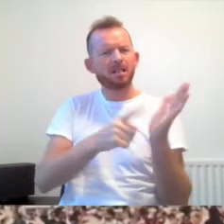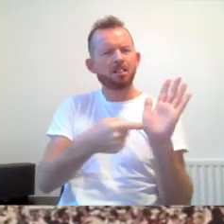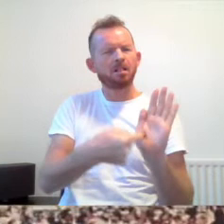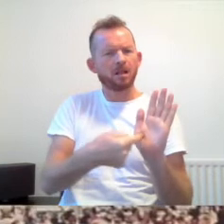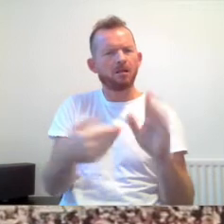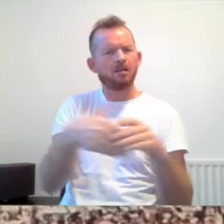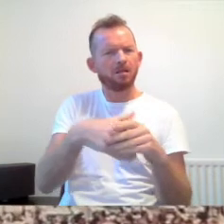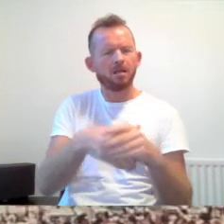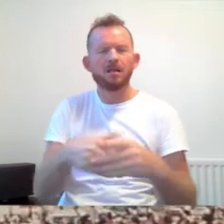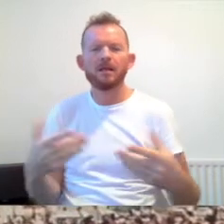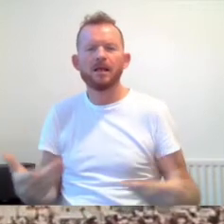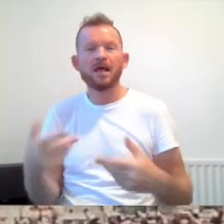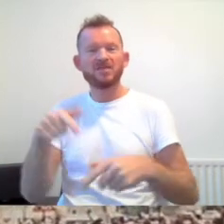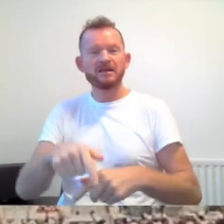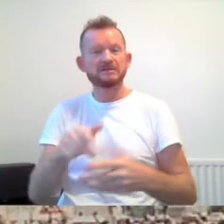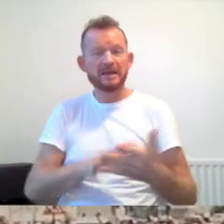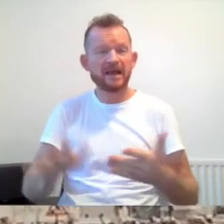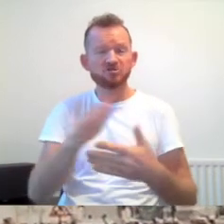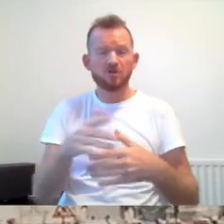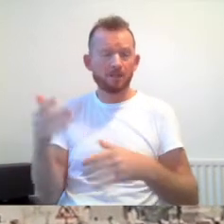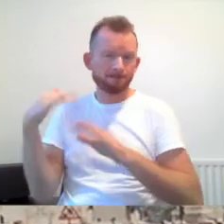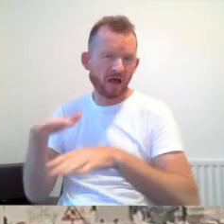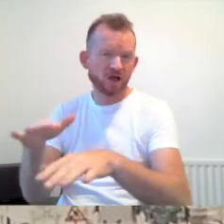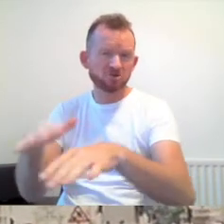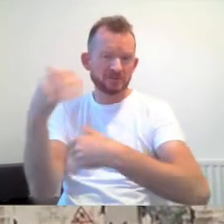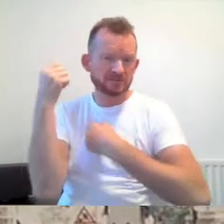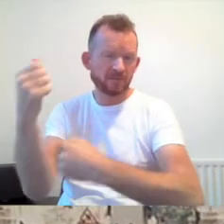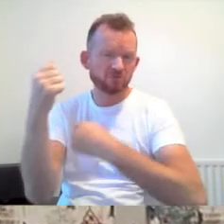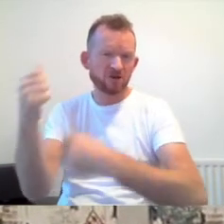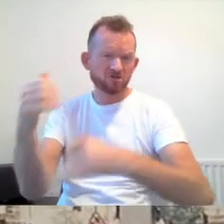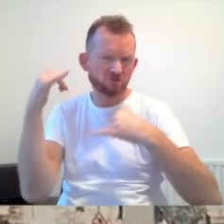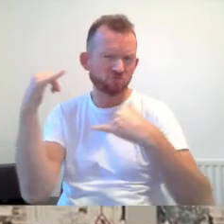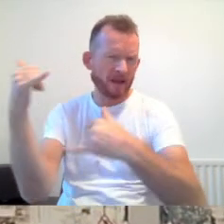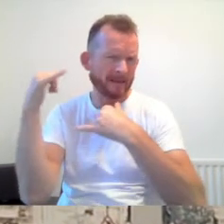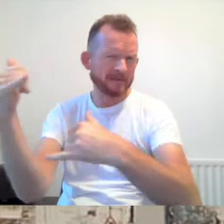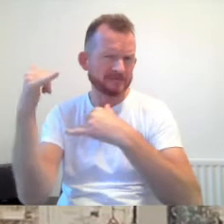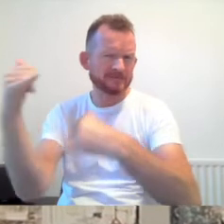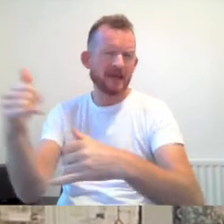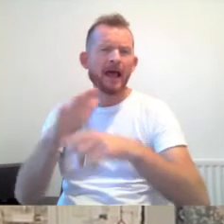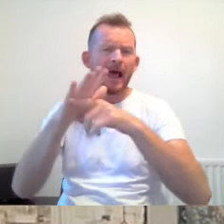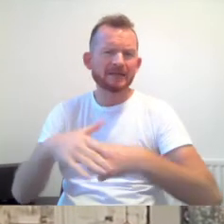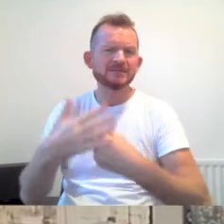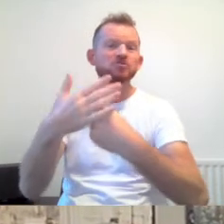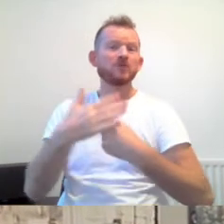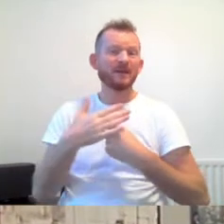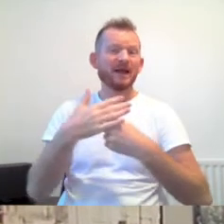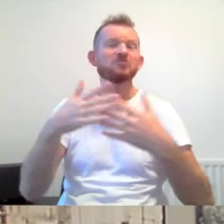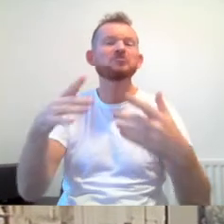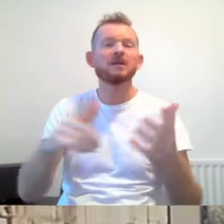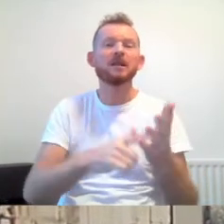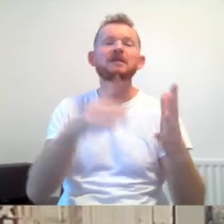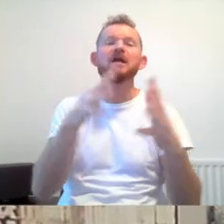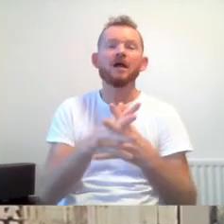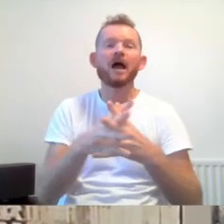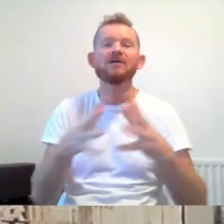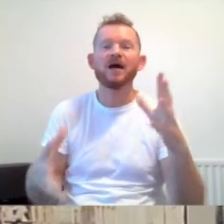national marches, demonstration rallies and protests, anti-discrimination legislation was finally achieved when the